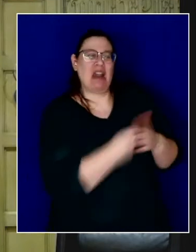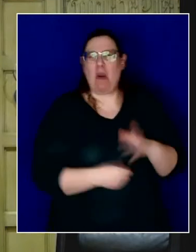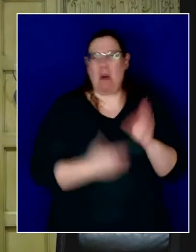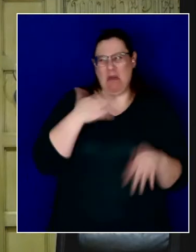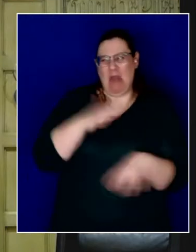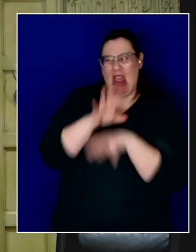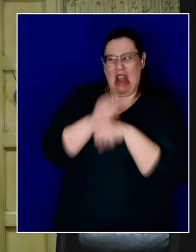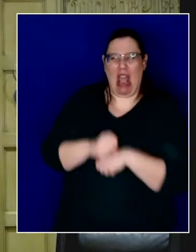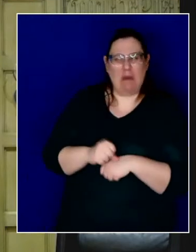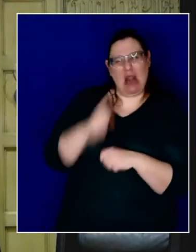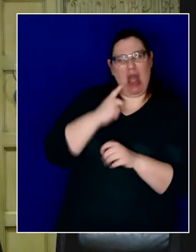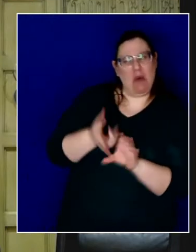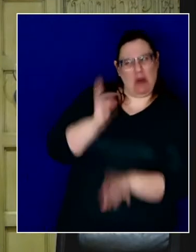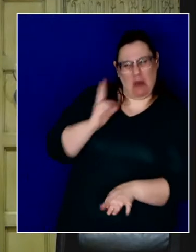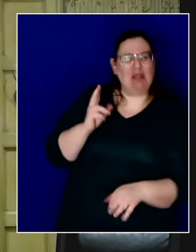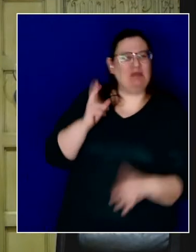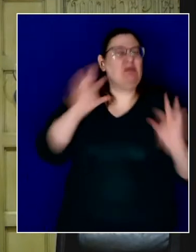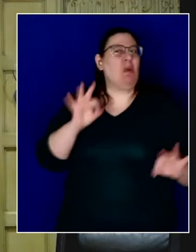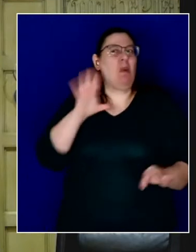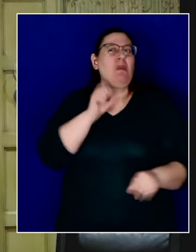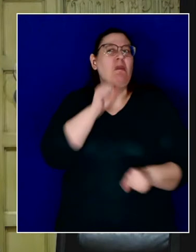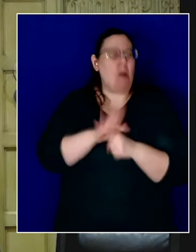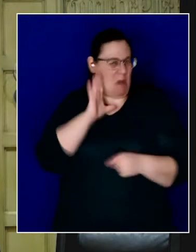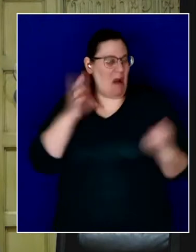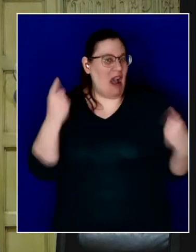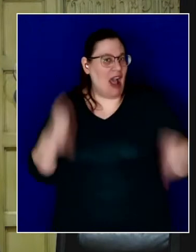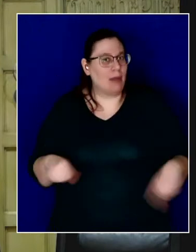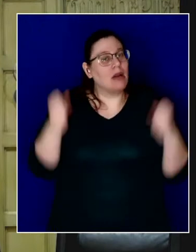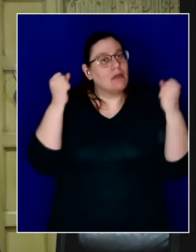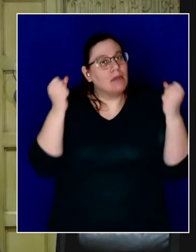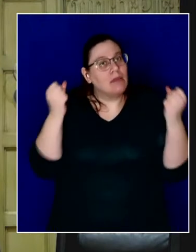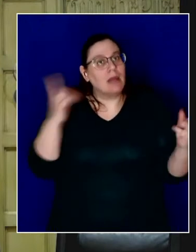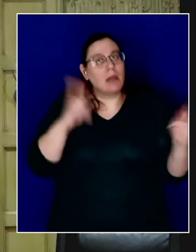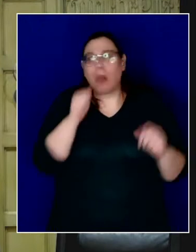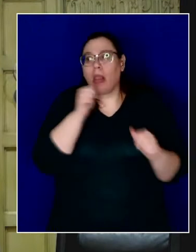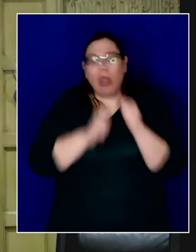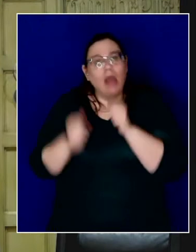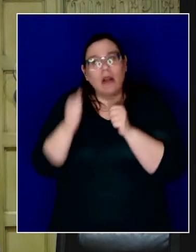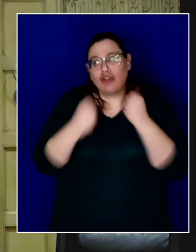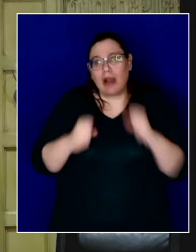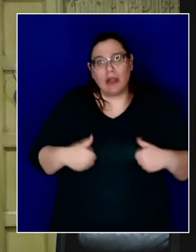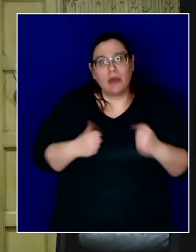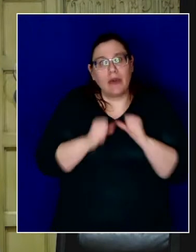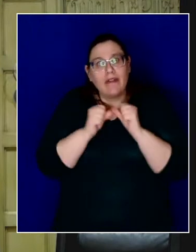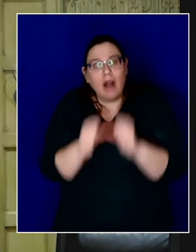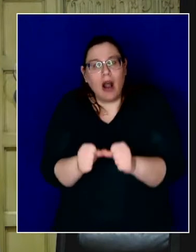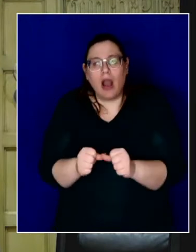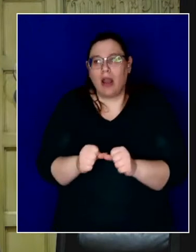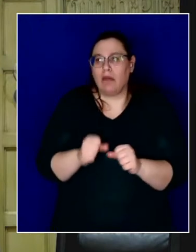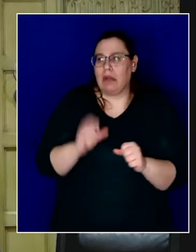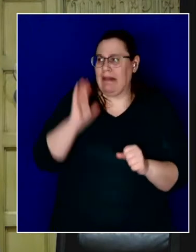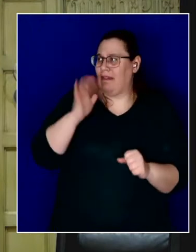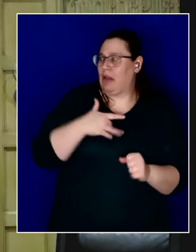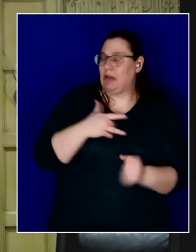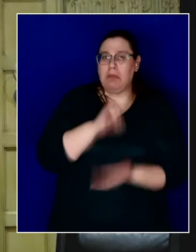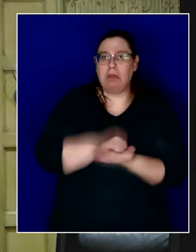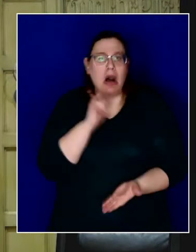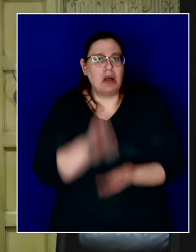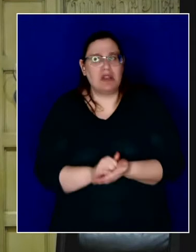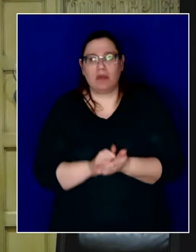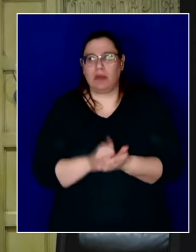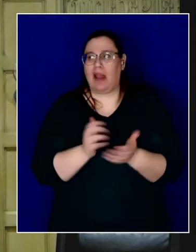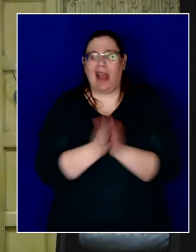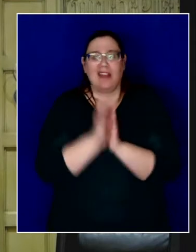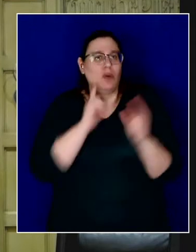habit. In a moment when so many are simply trying to survive, it seems impossible to reach for more. It seems like these